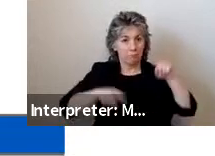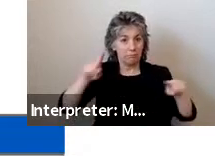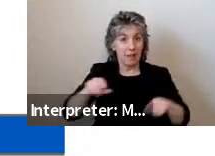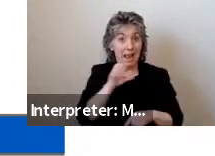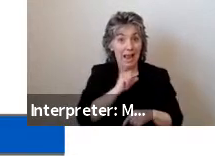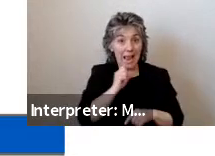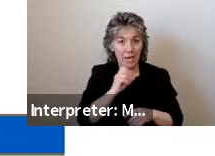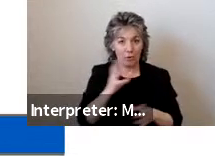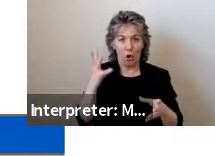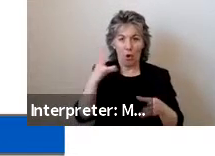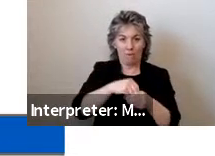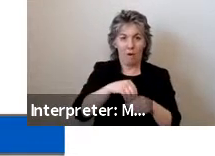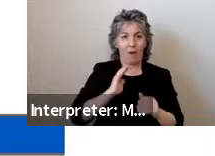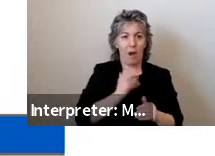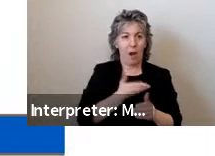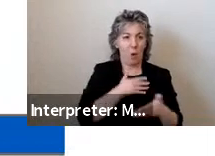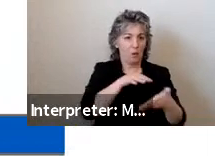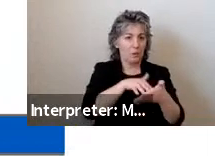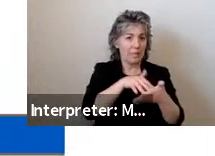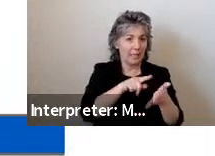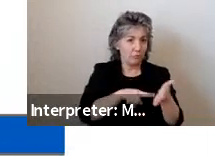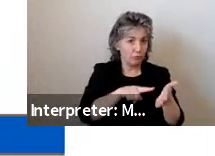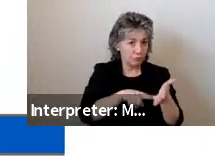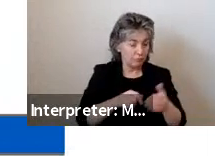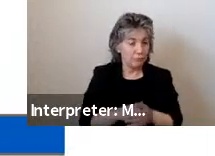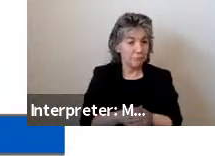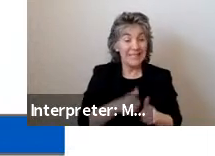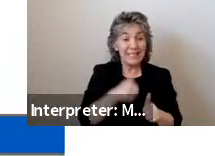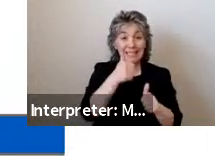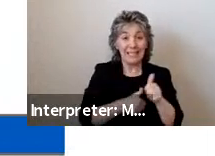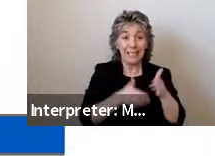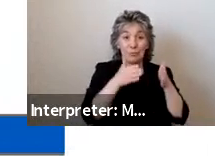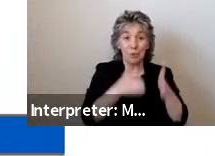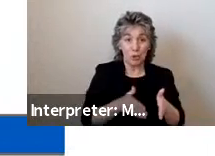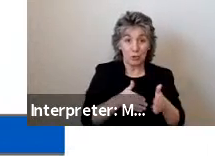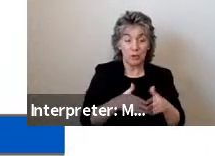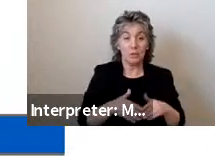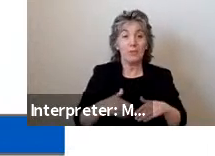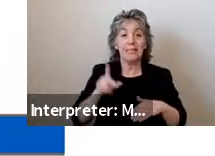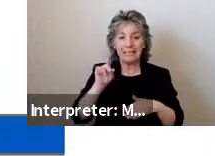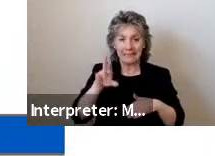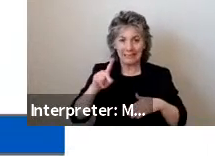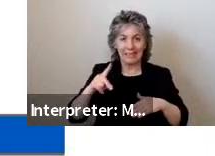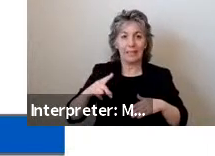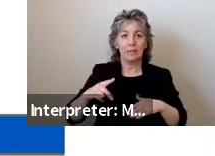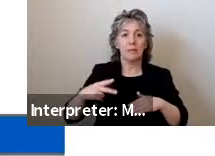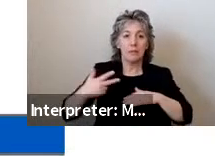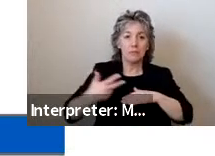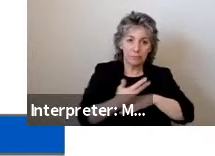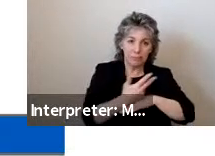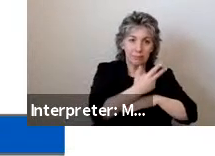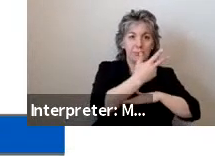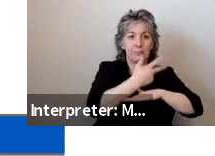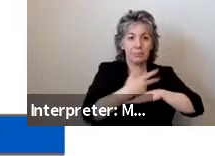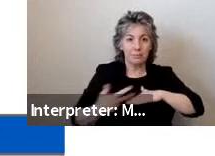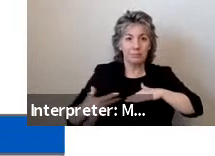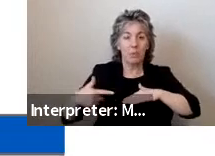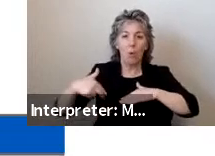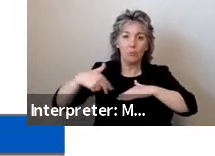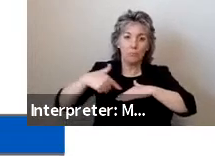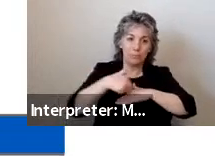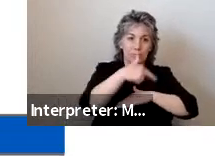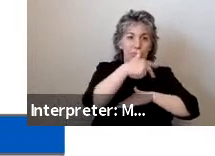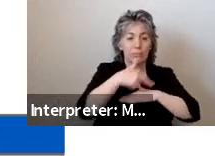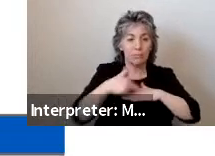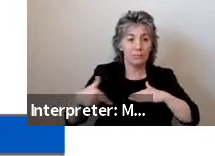study. Each research participant ascended and descended ramps of different slopes, including those with